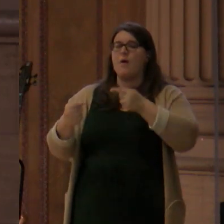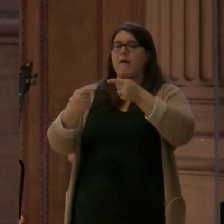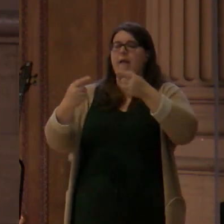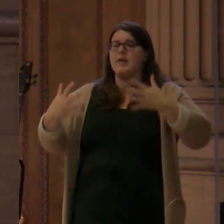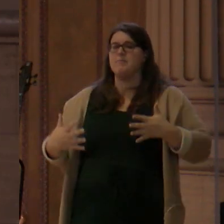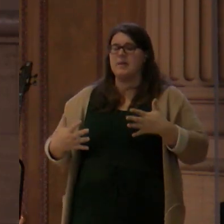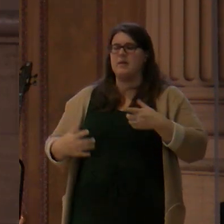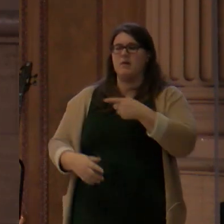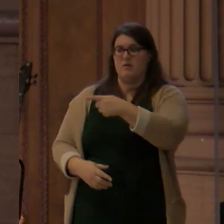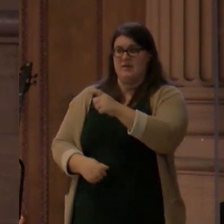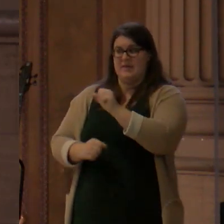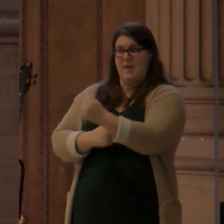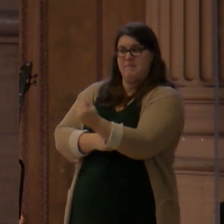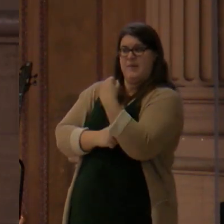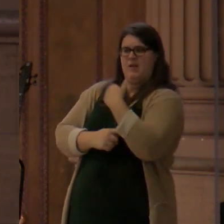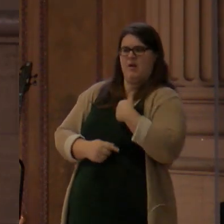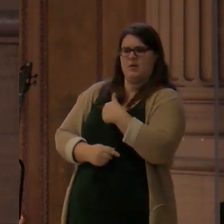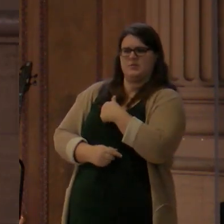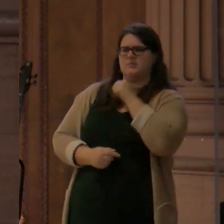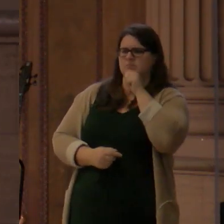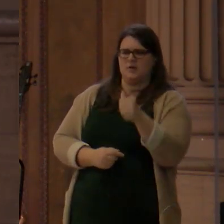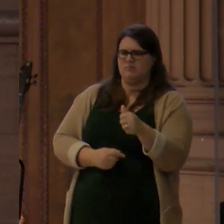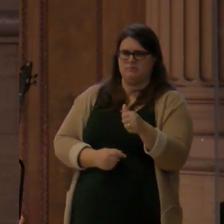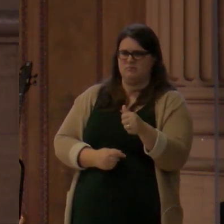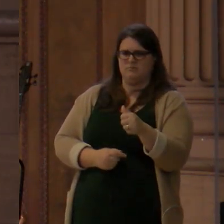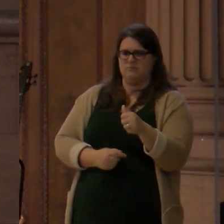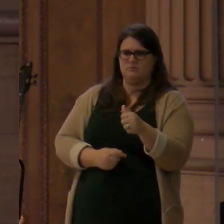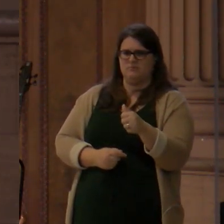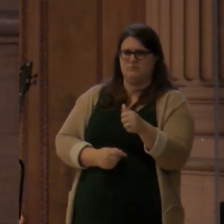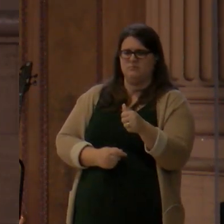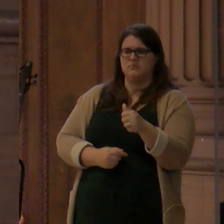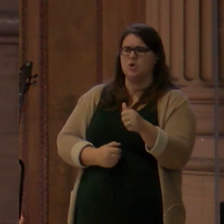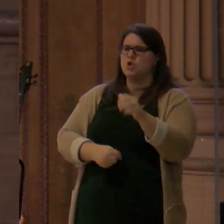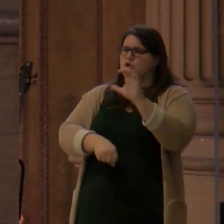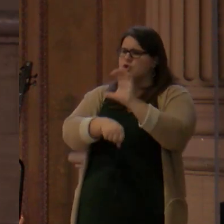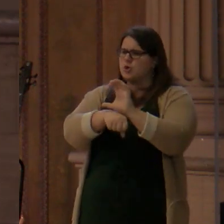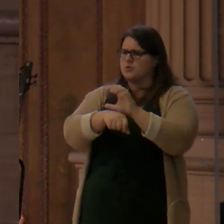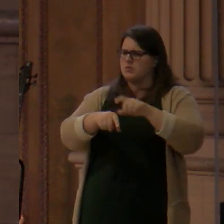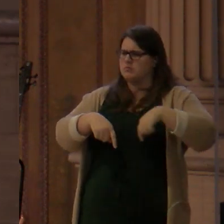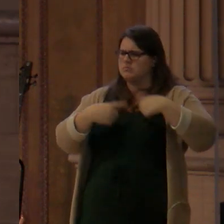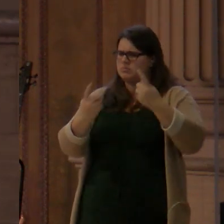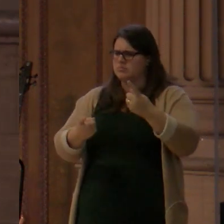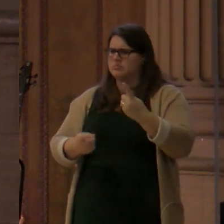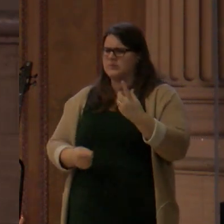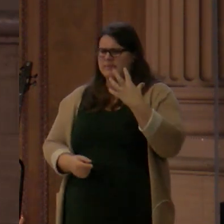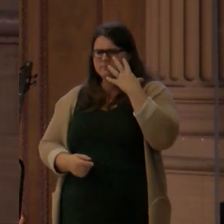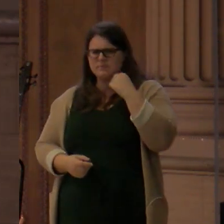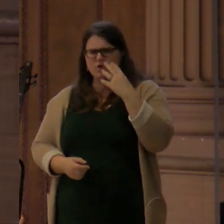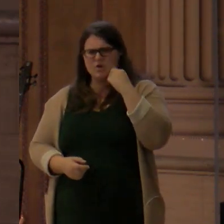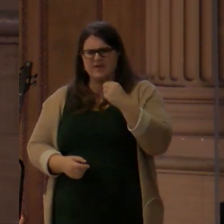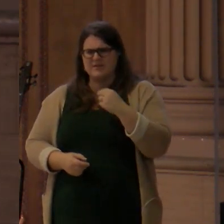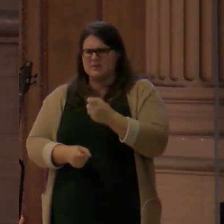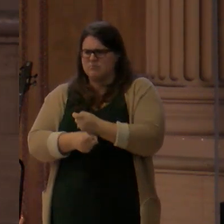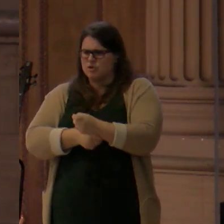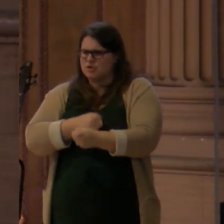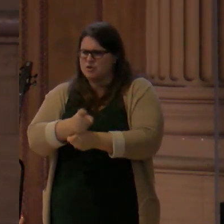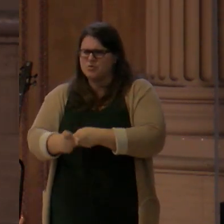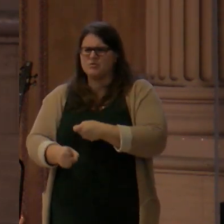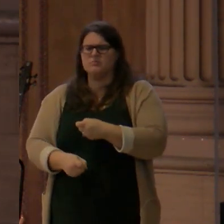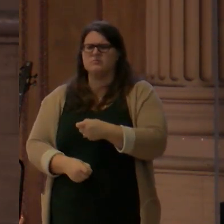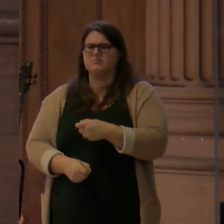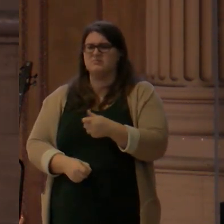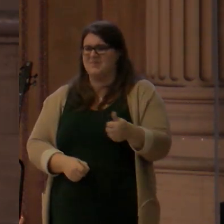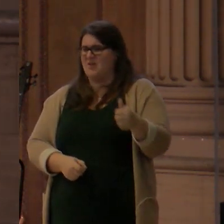hostility. We face persecution, physical violence, death, even still today. Our brothers and sisters in other